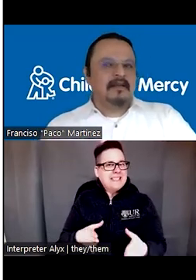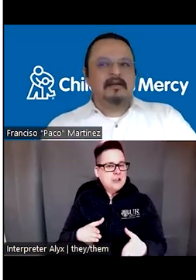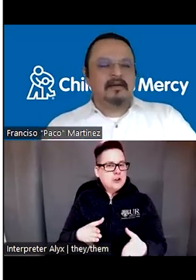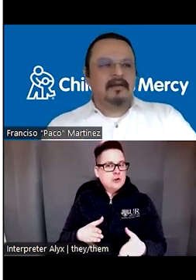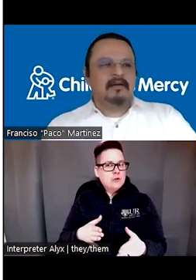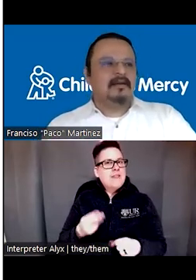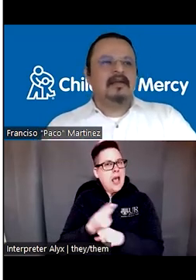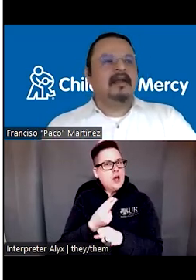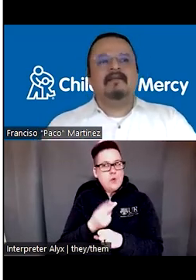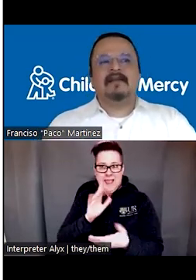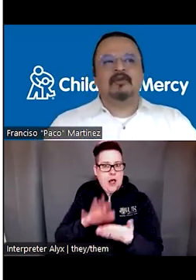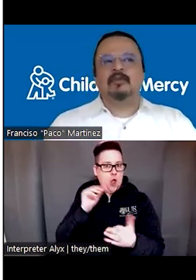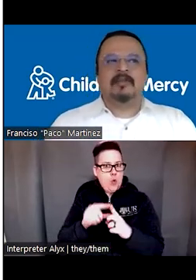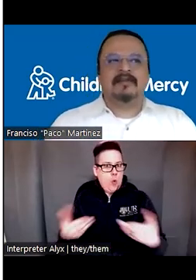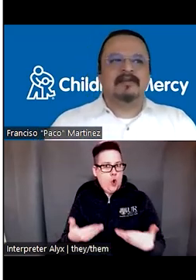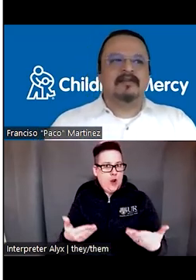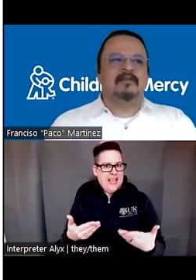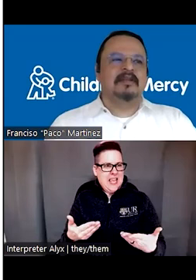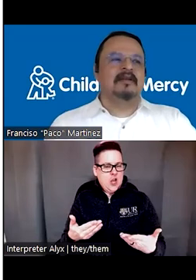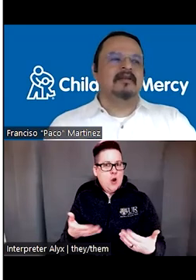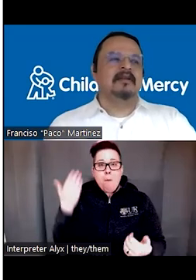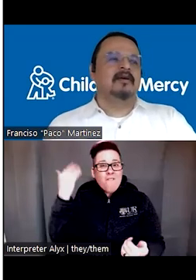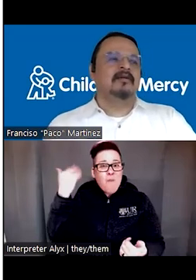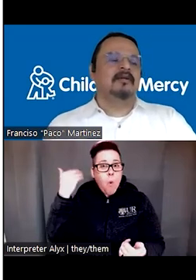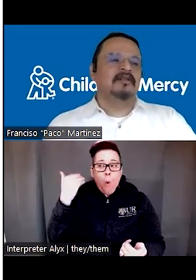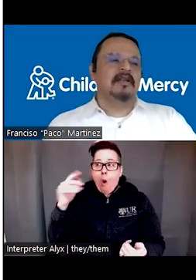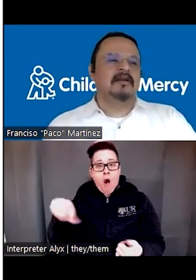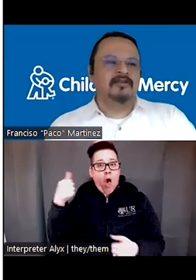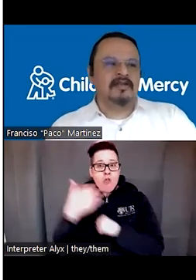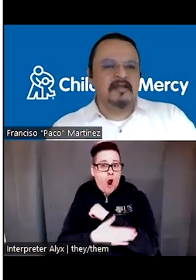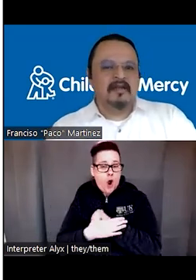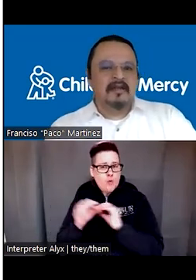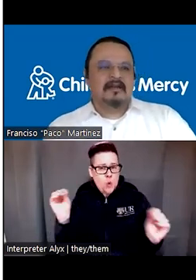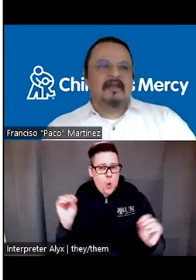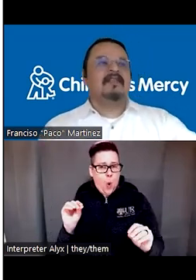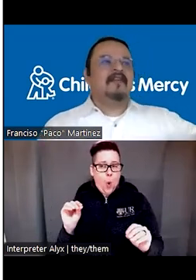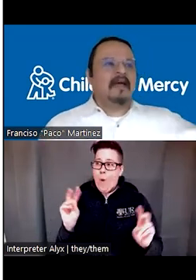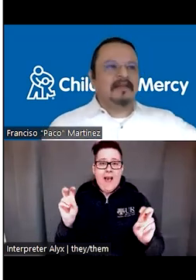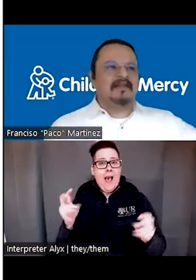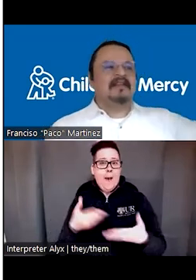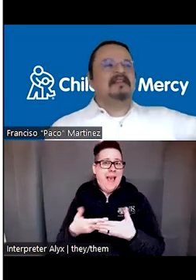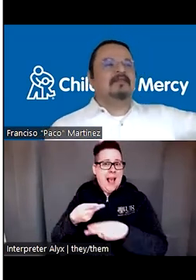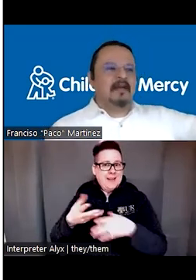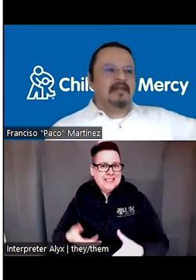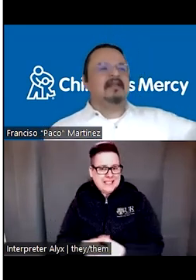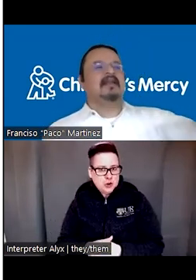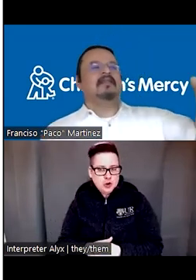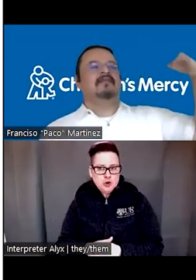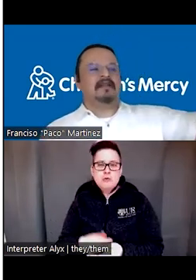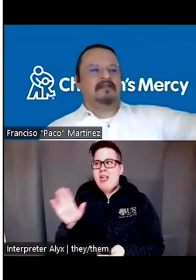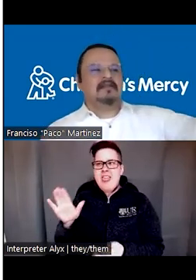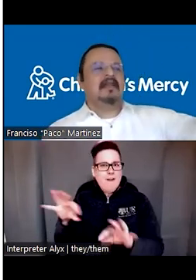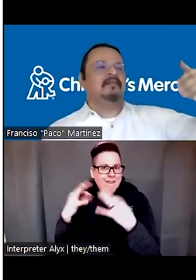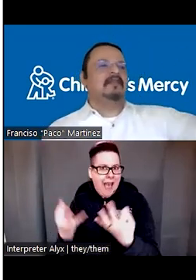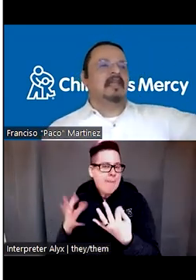word that they learned here. They didn't have access to babysitters in, in, in their original countries. They have family extended family. They